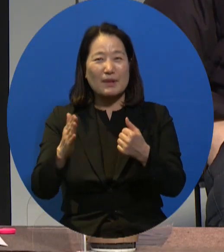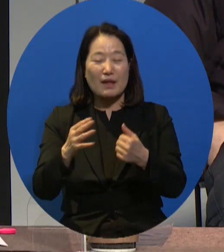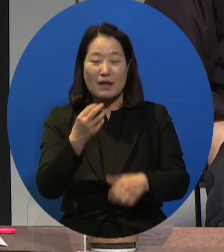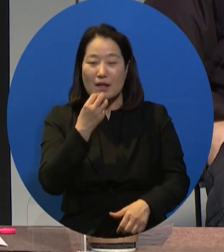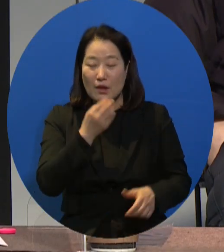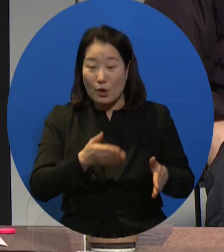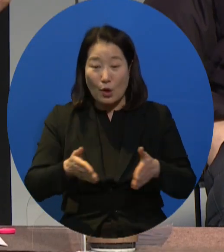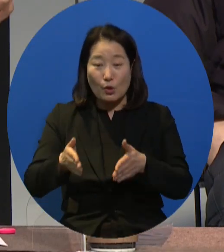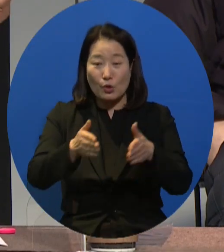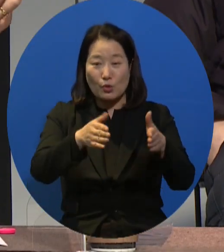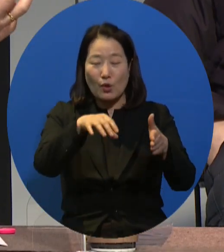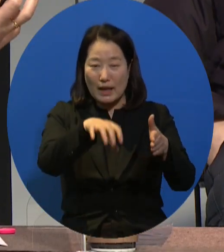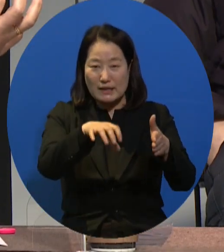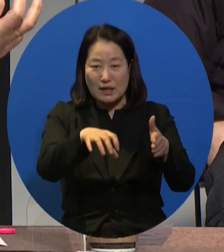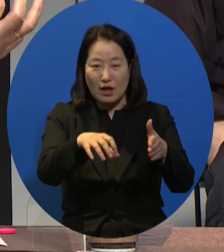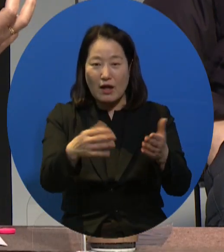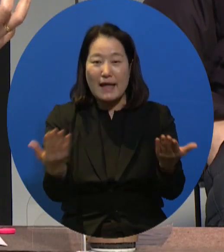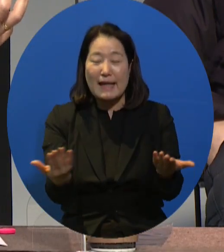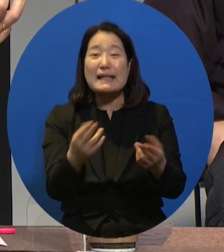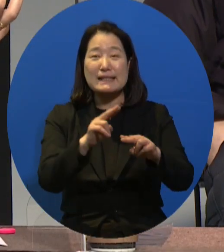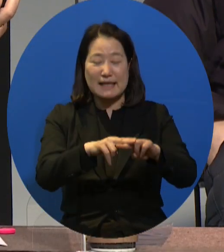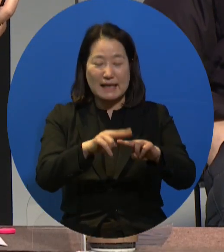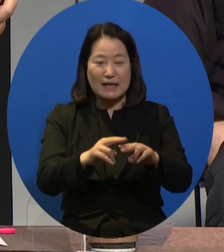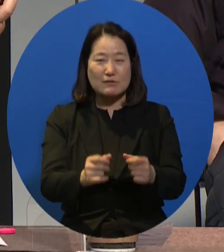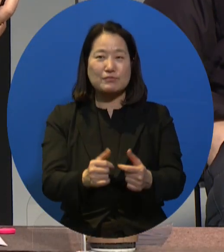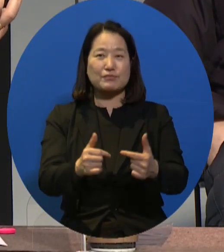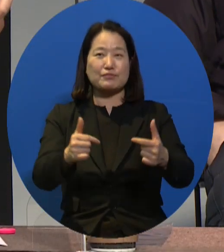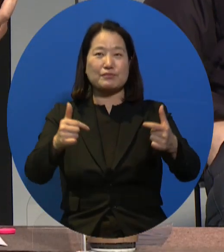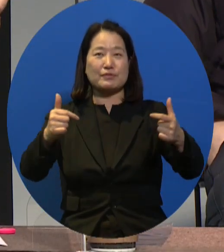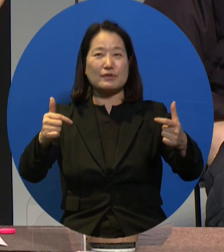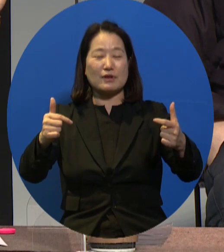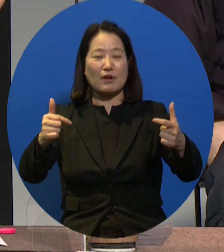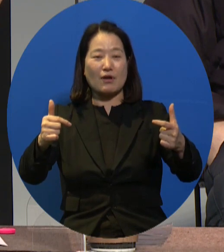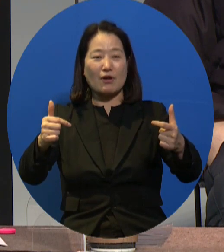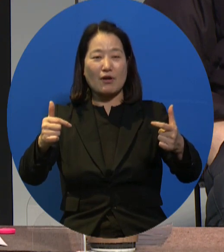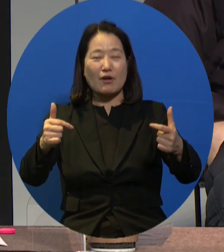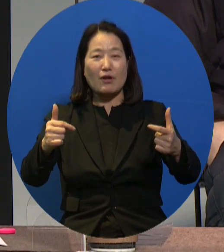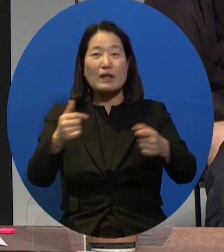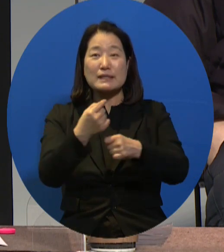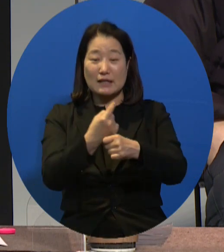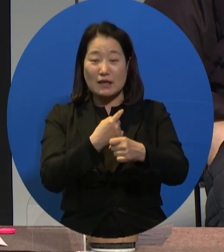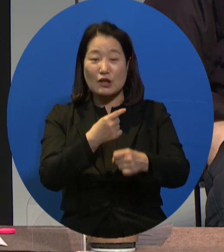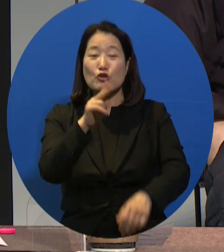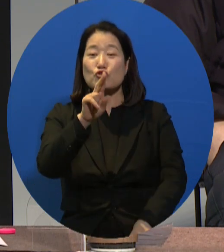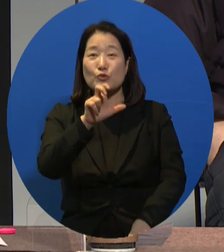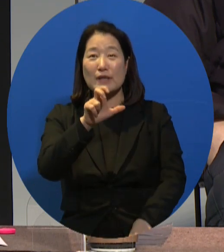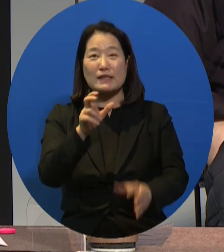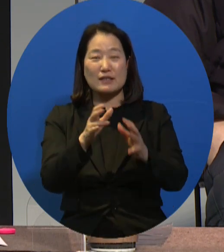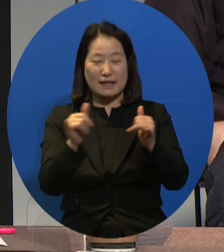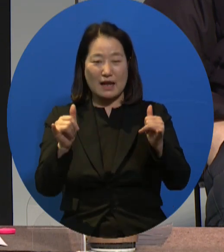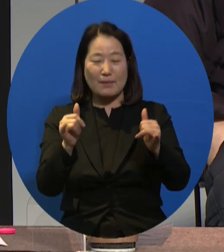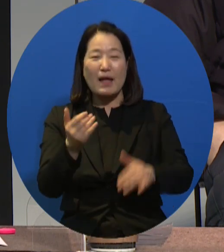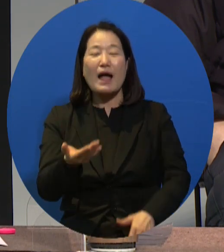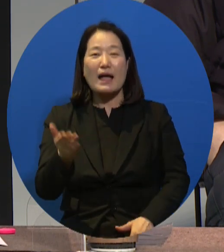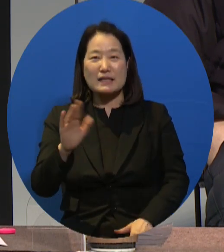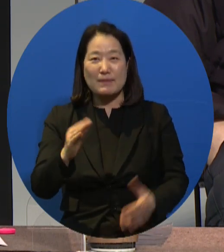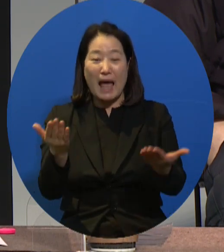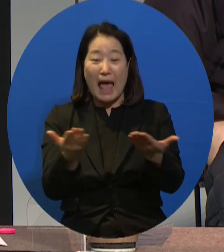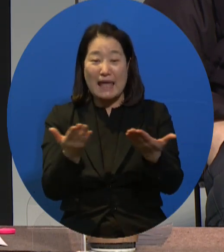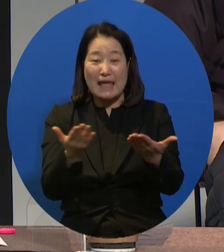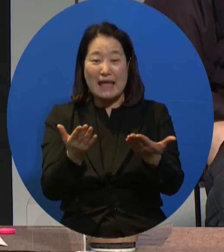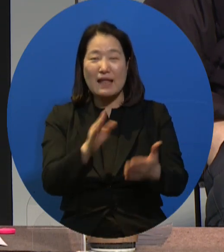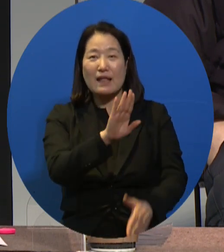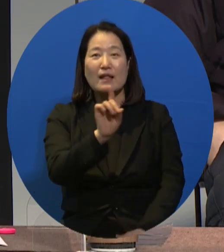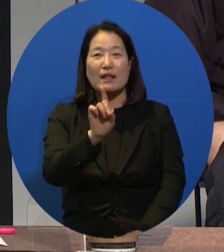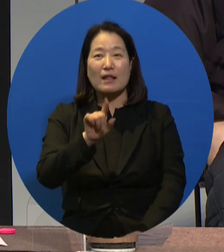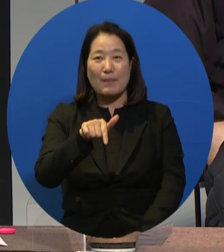So in Pyeonggi Province, they're expanding this program. Last year, we only hired 25, but we